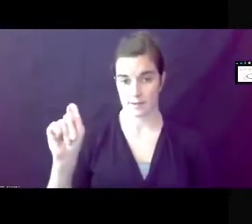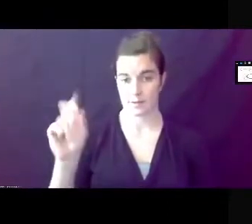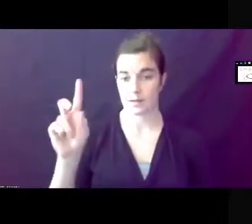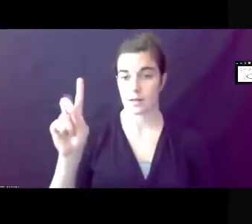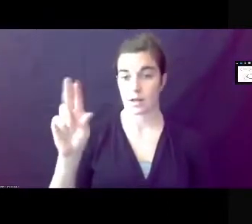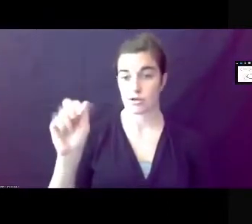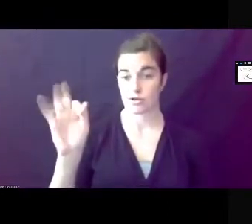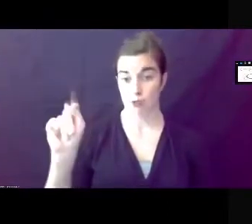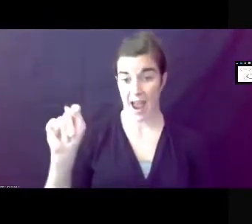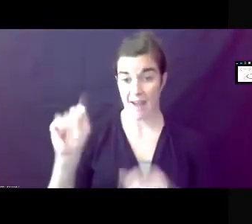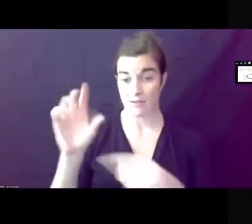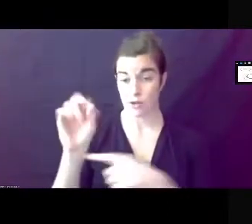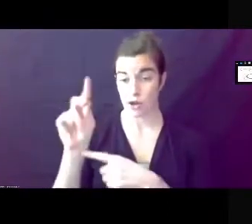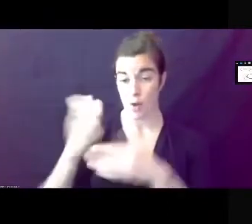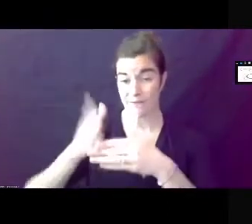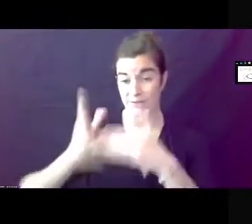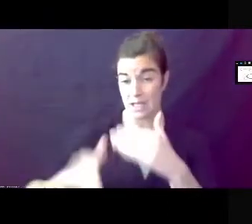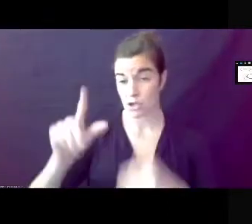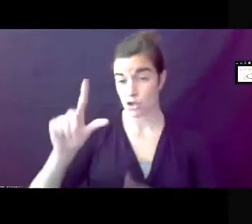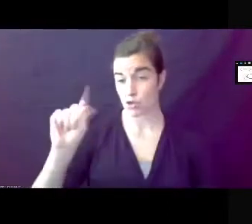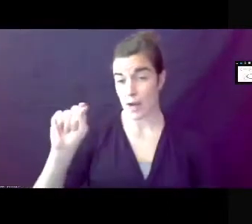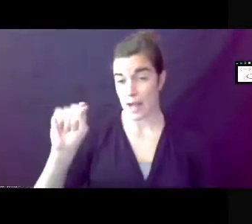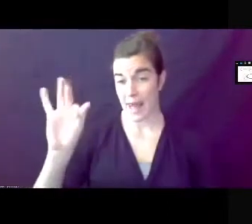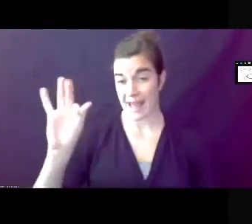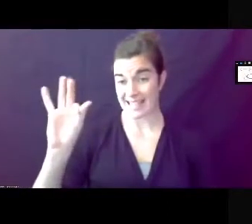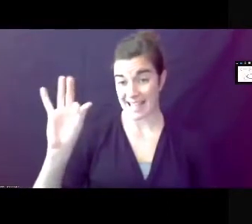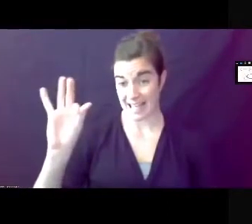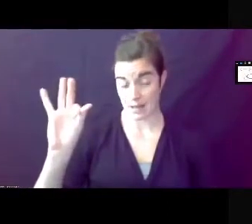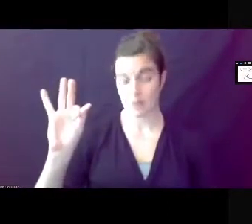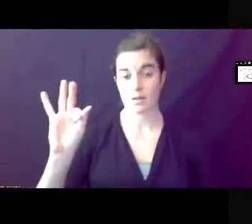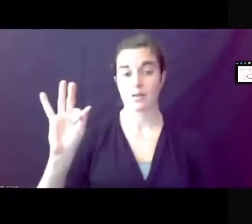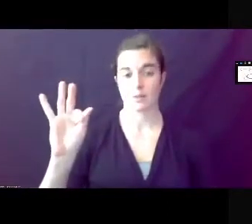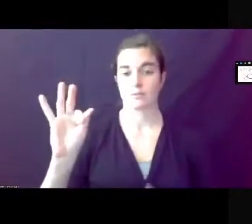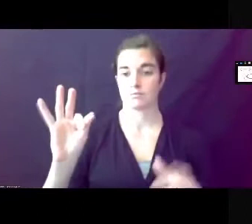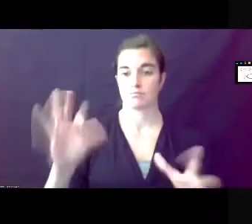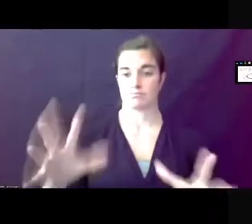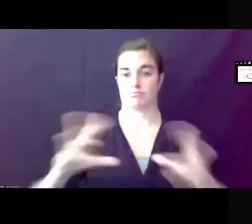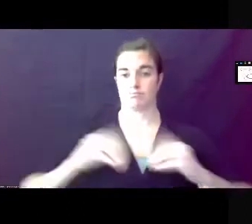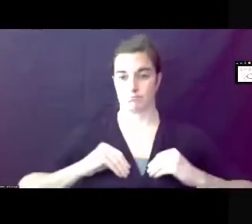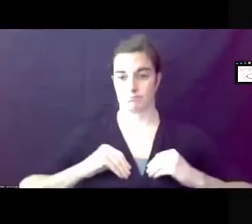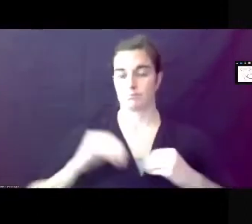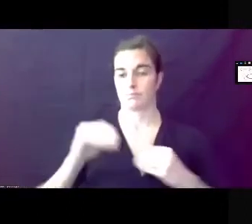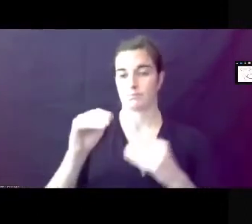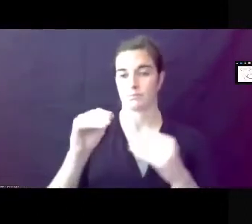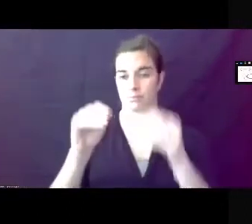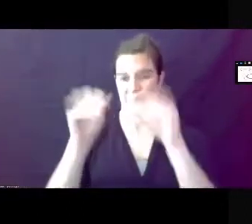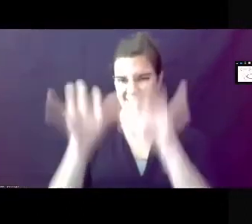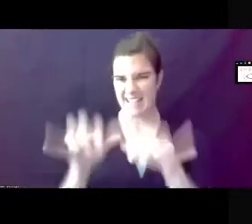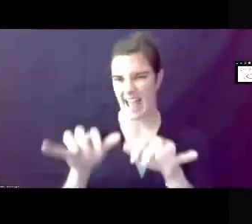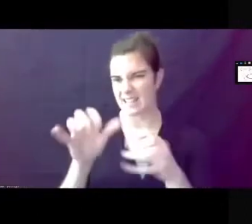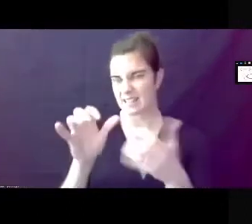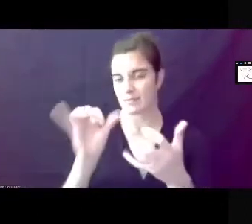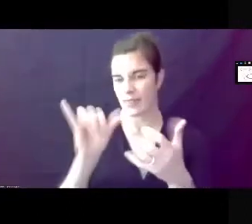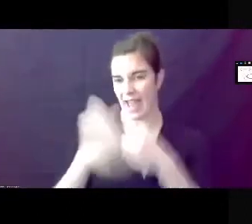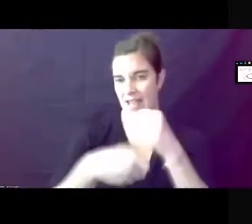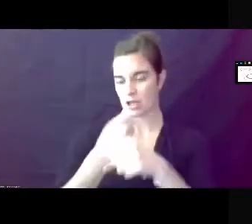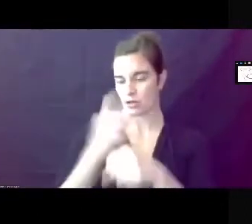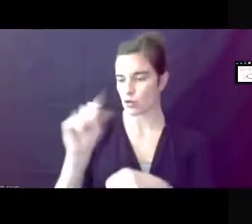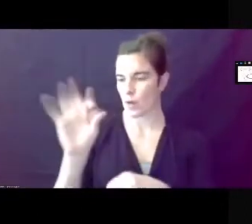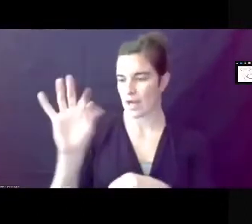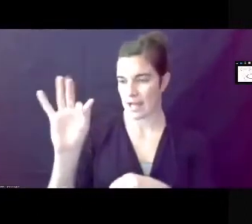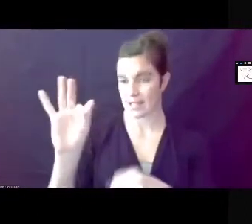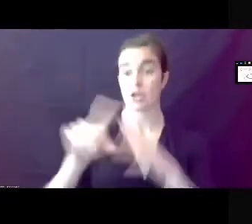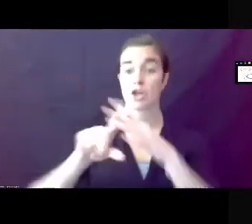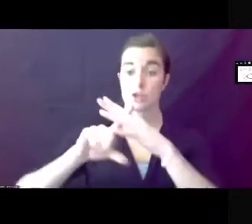of the code was completed in 2019 with the adoption of the text in August of that year. Soon after we began to apply the new